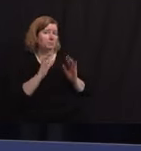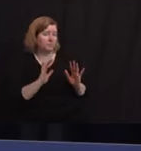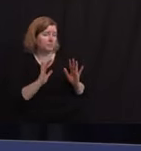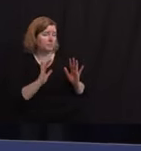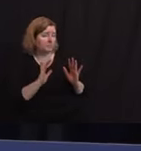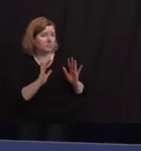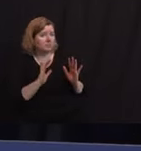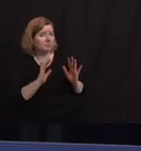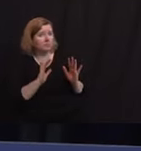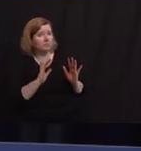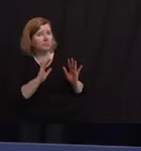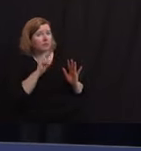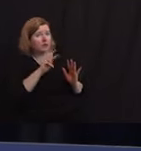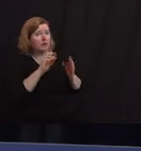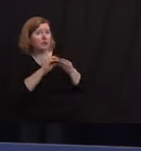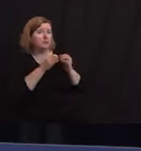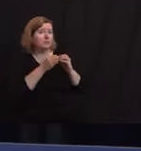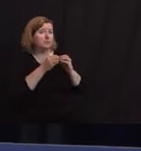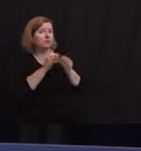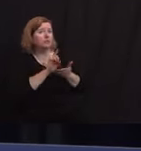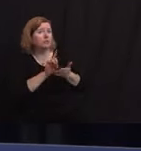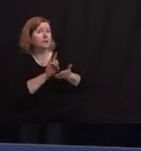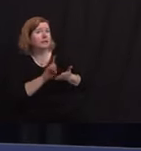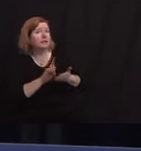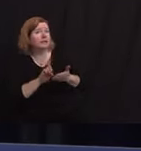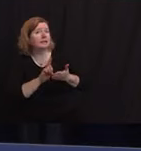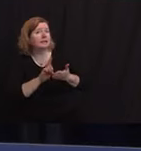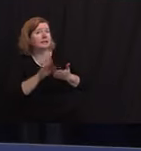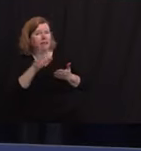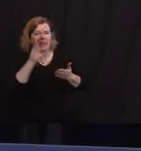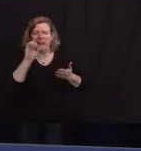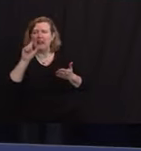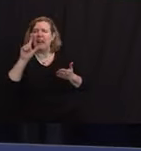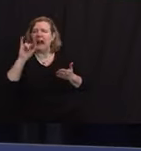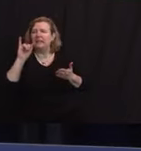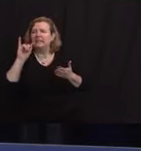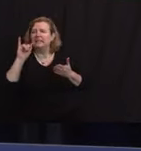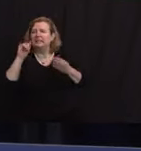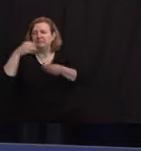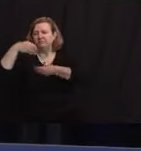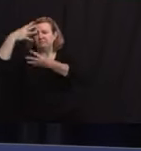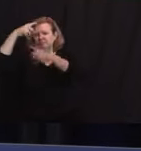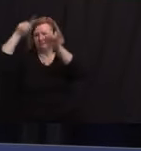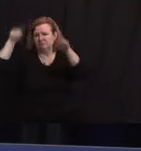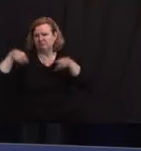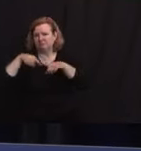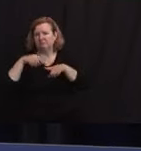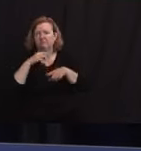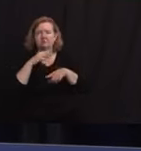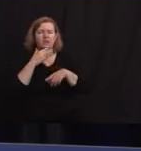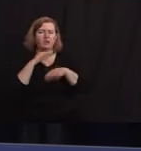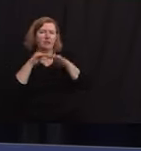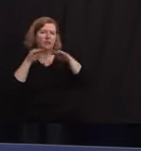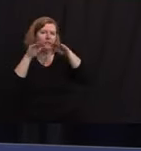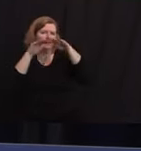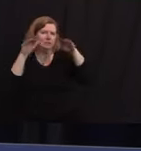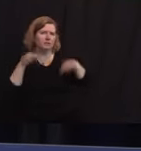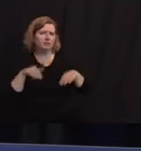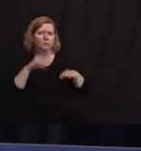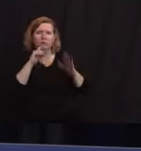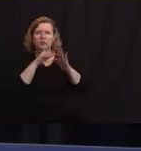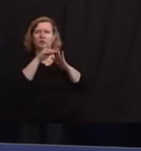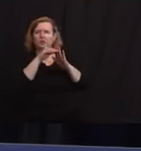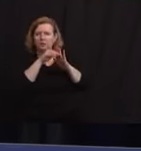our Cali, our weekly Cali activity levels, we're starting to see the activities kind of dip a little bit, which is